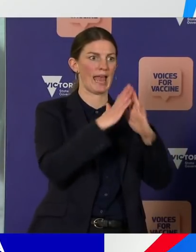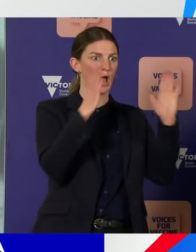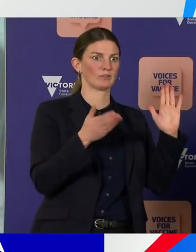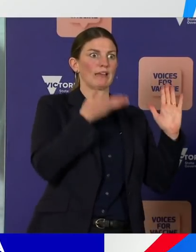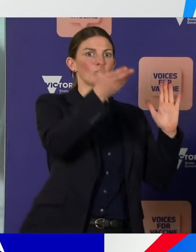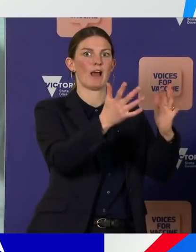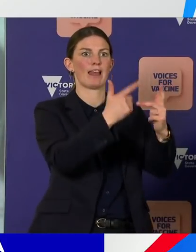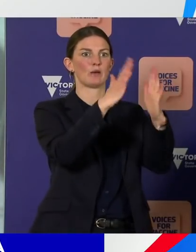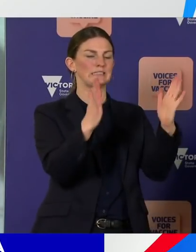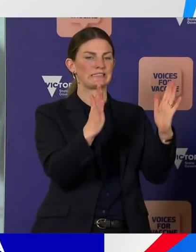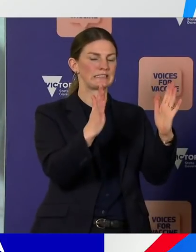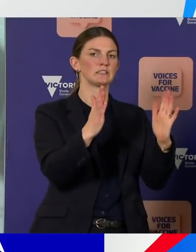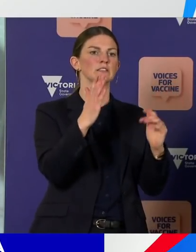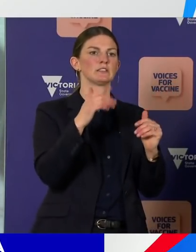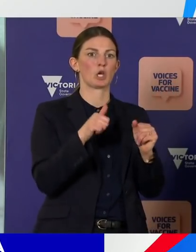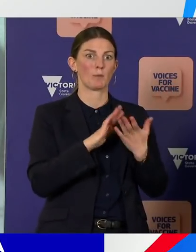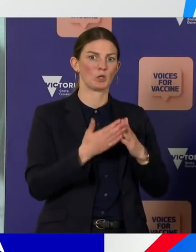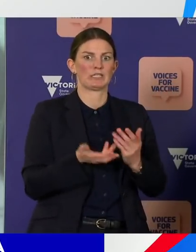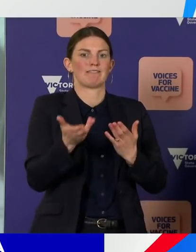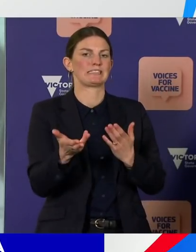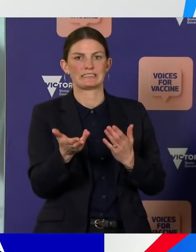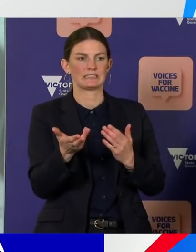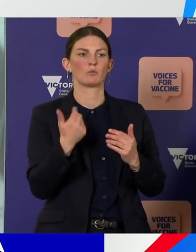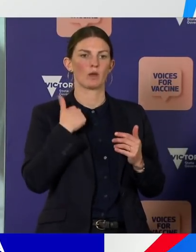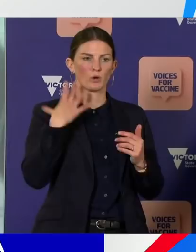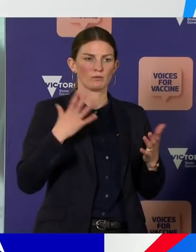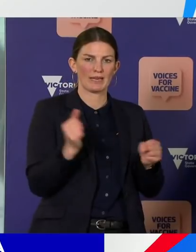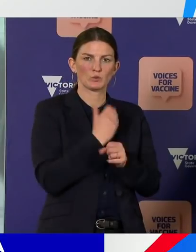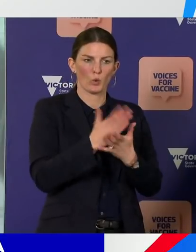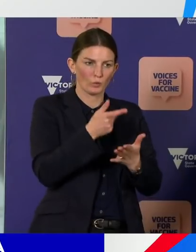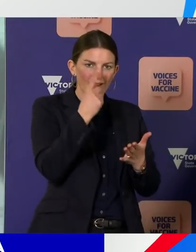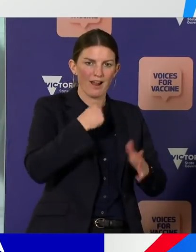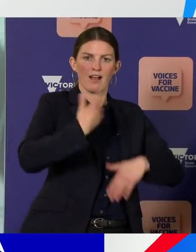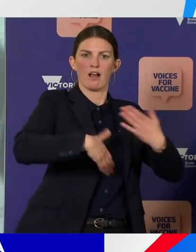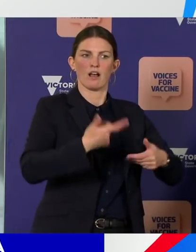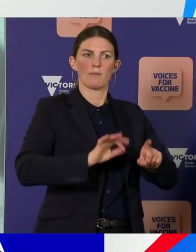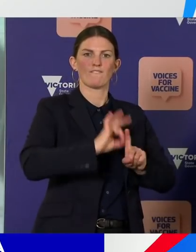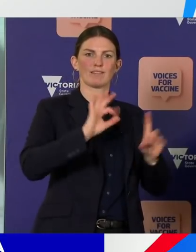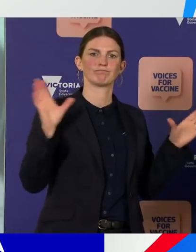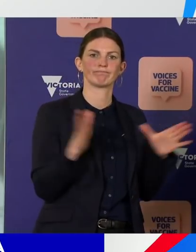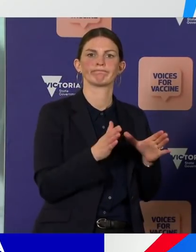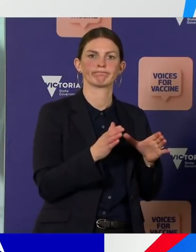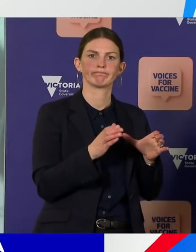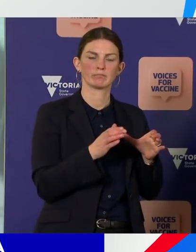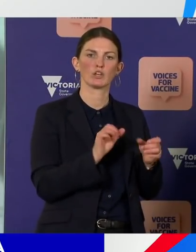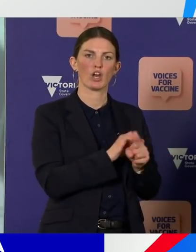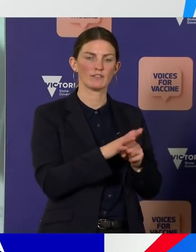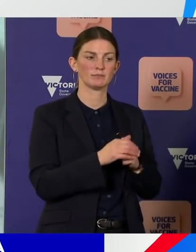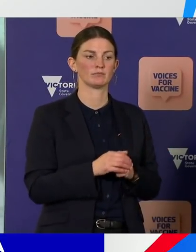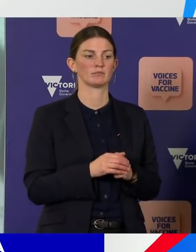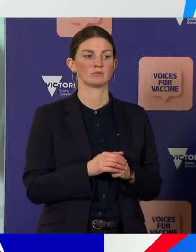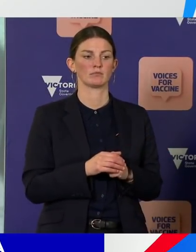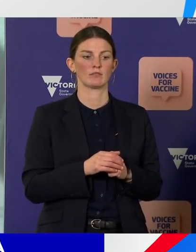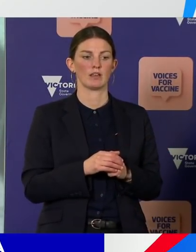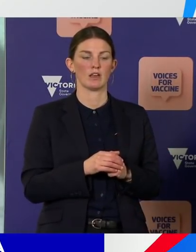and through your key local community services and businesses. To businesses that remain, those essential businesses that are doing such important